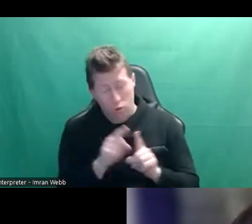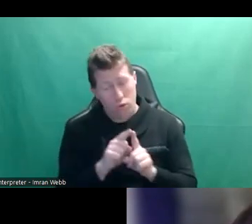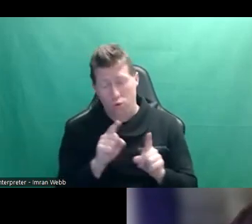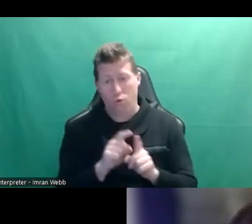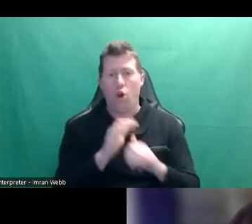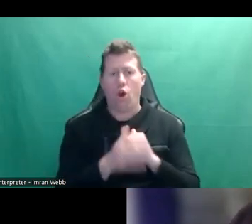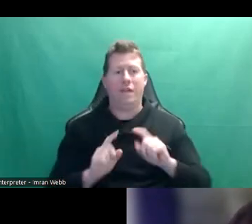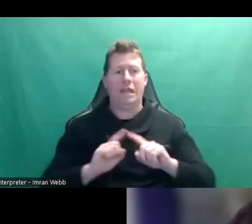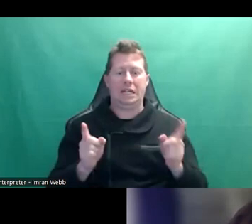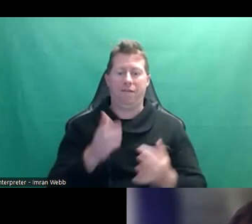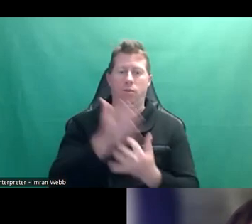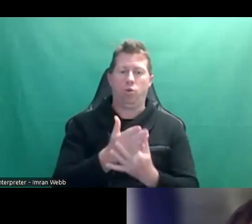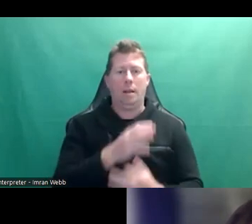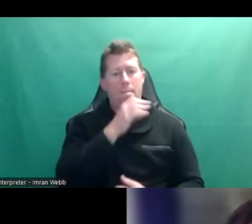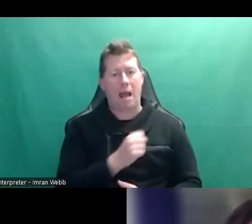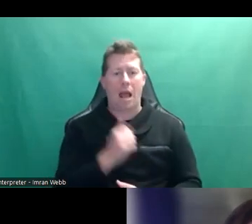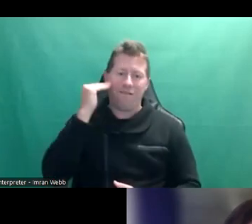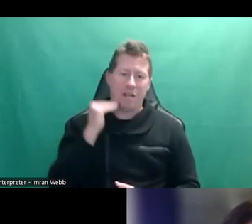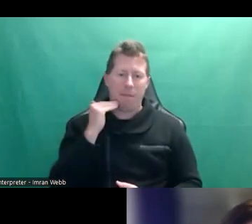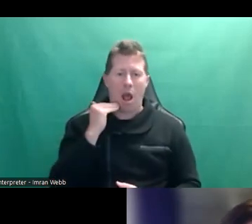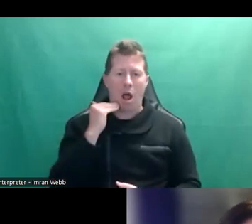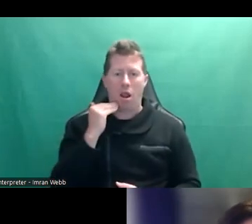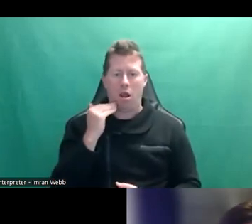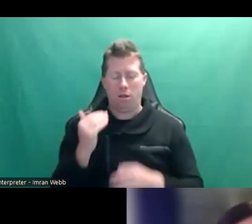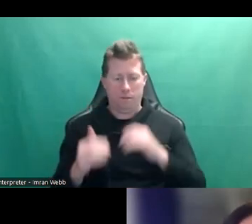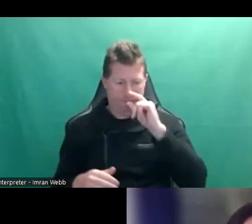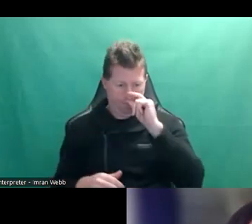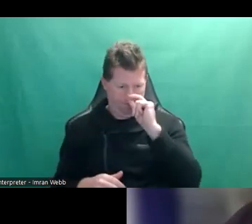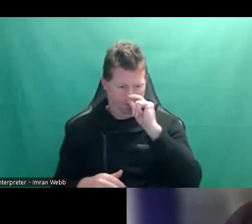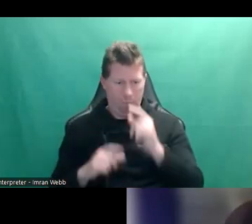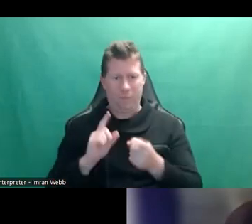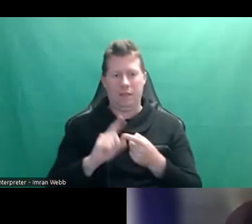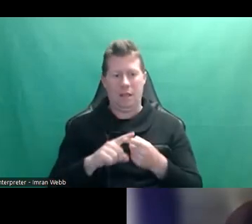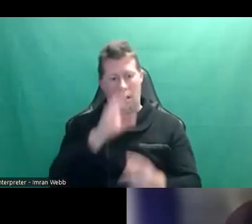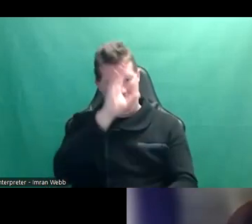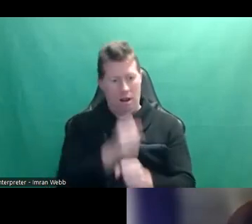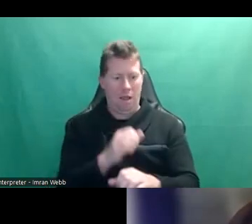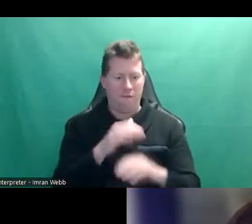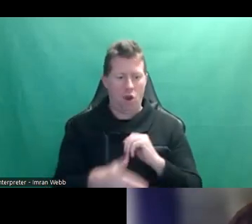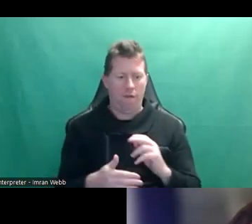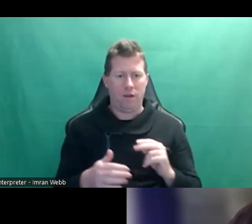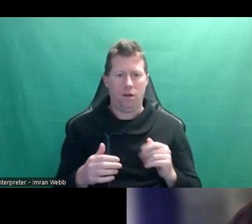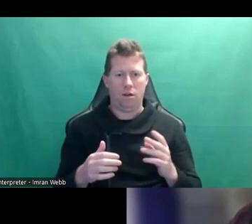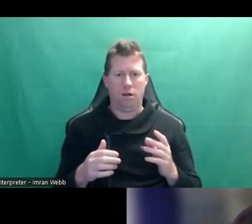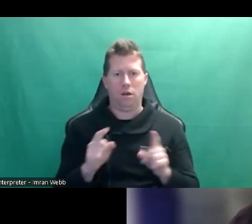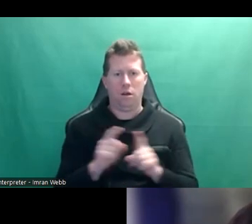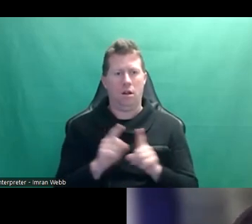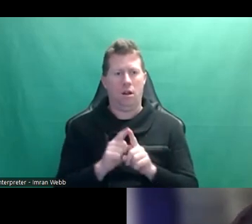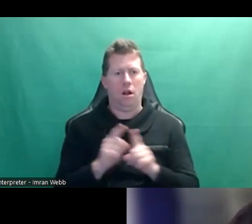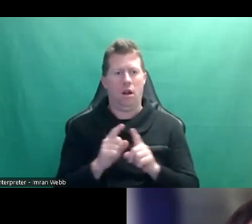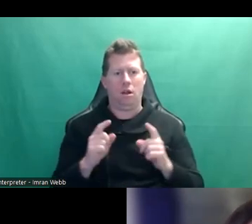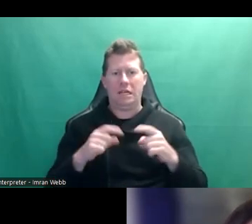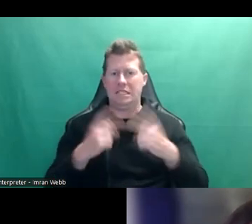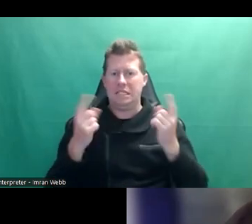difference between males and females. There's still this belief that there's some quite marked difference in the